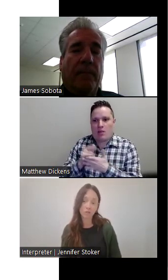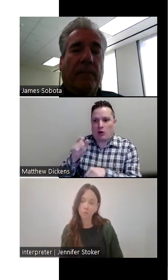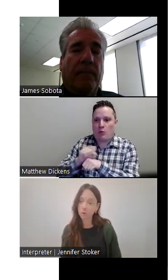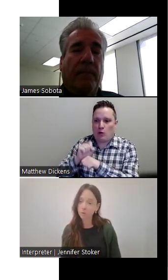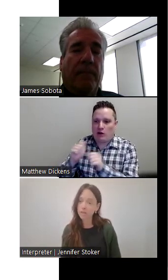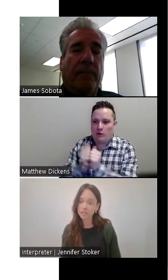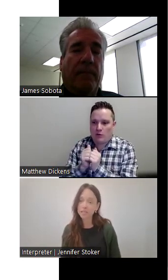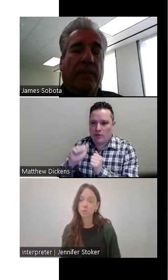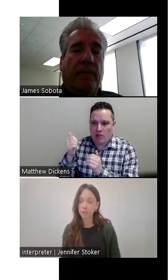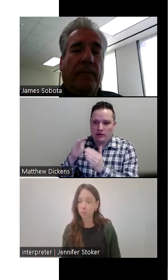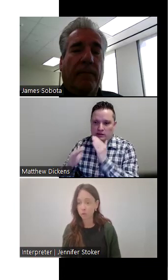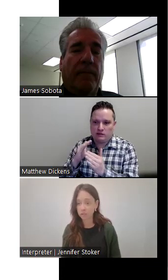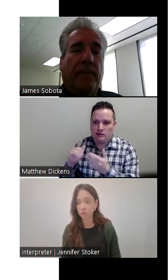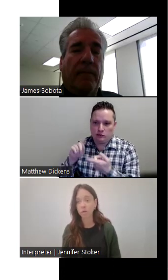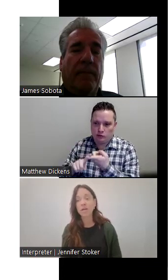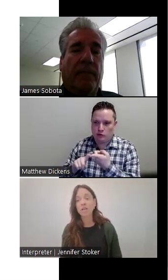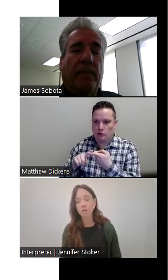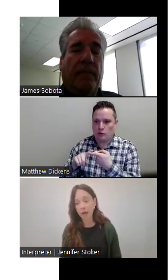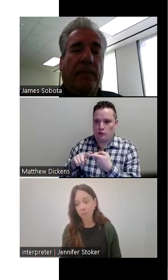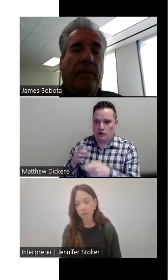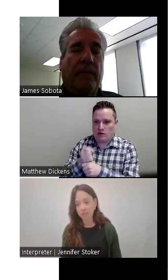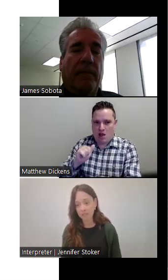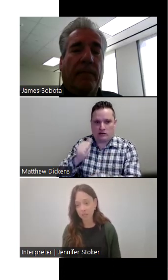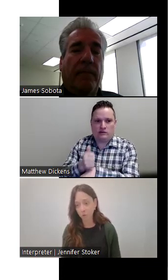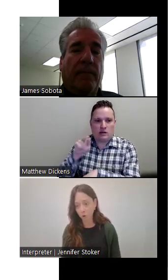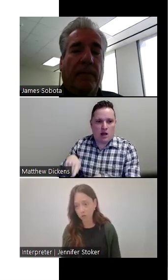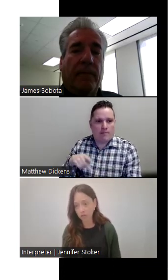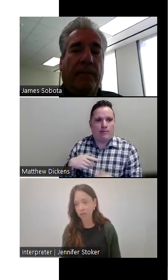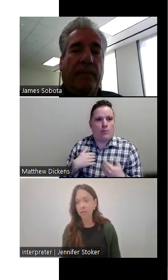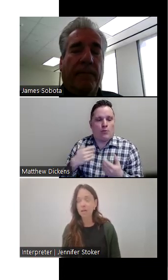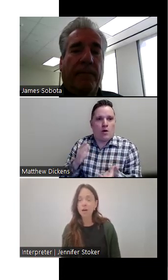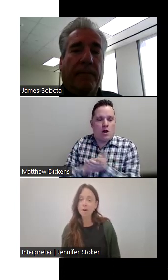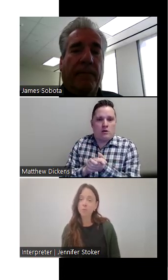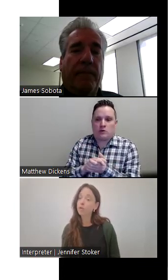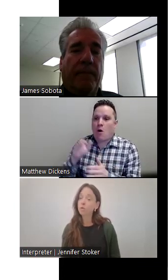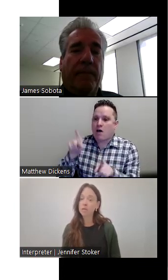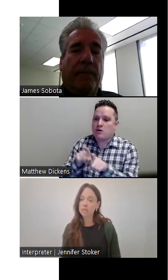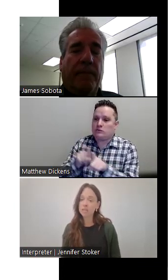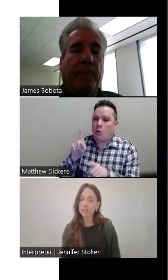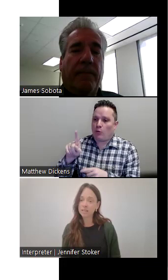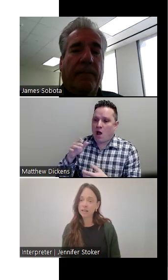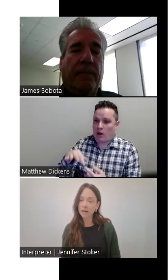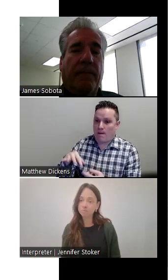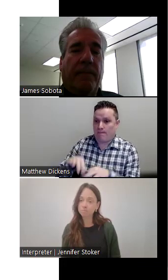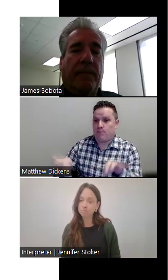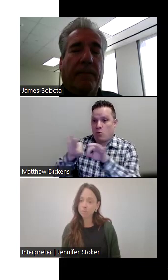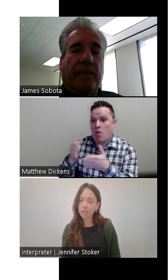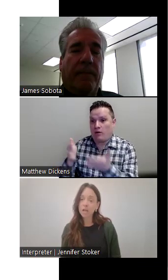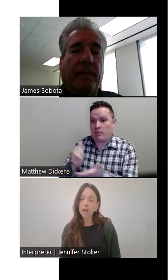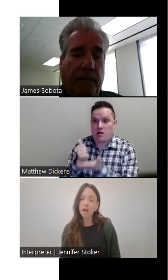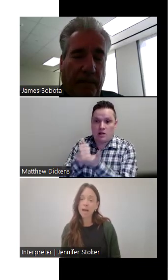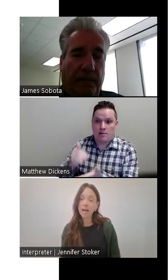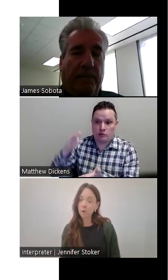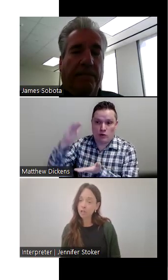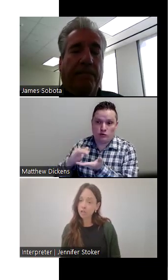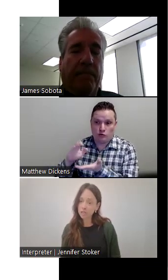behaviors from both sides is really important. So, so happy to see that you're working, um, with communities to get that set up. Um,